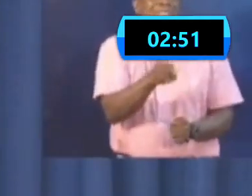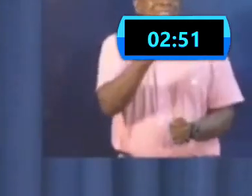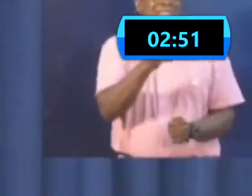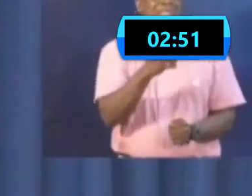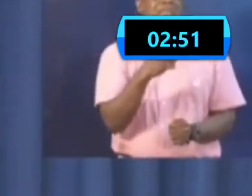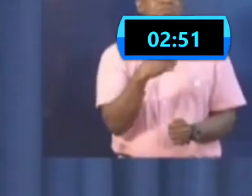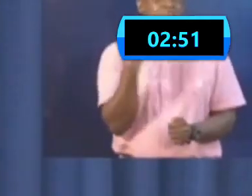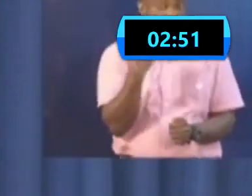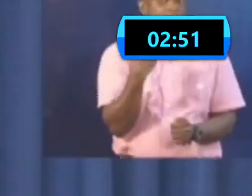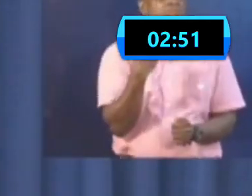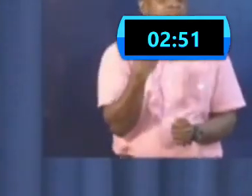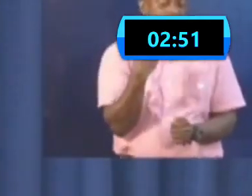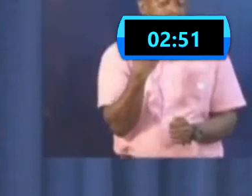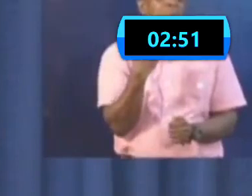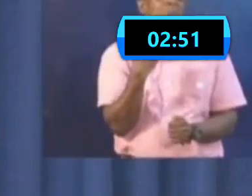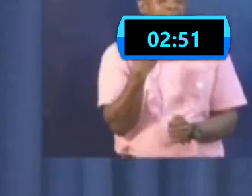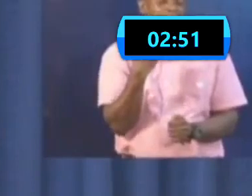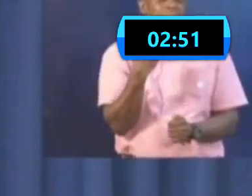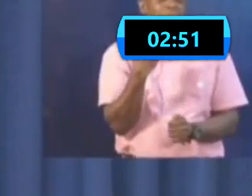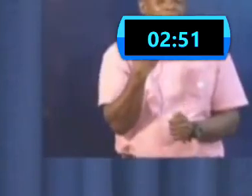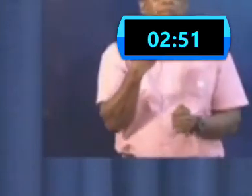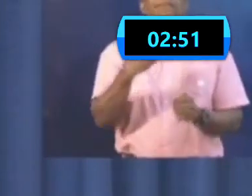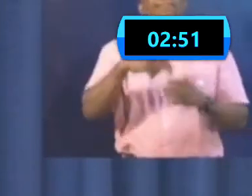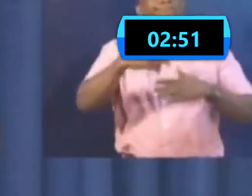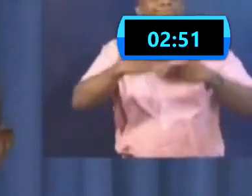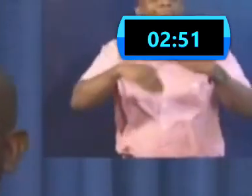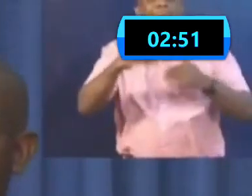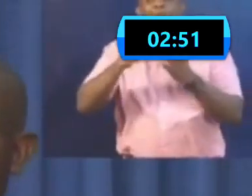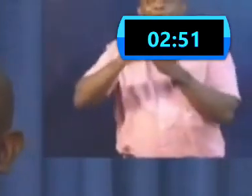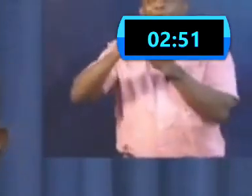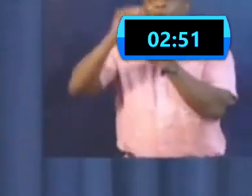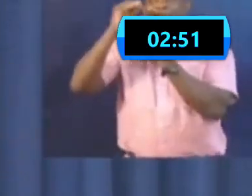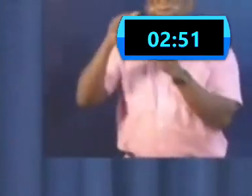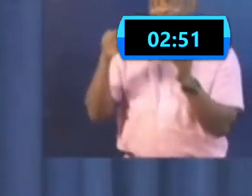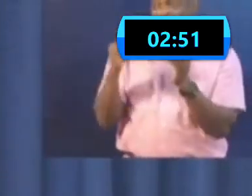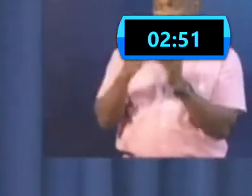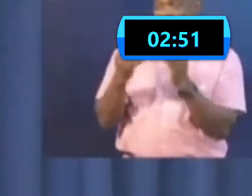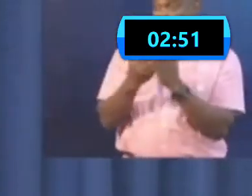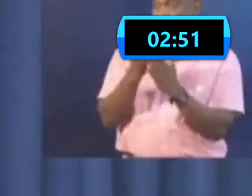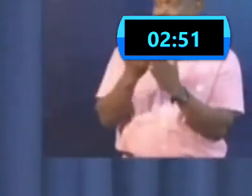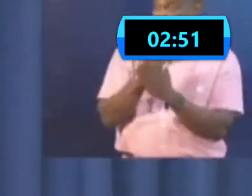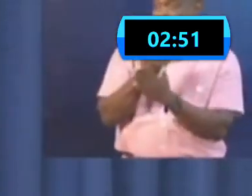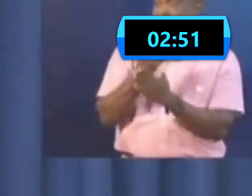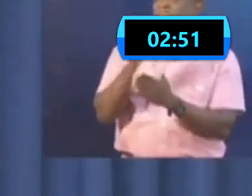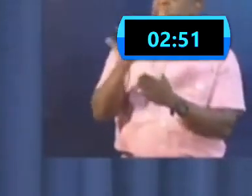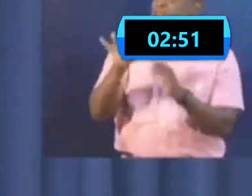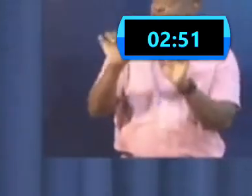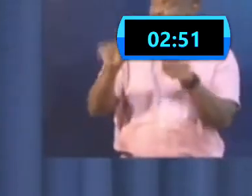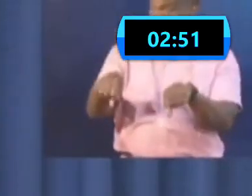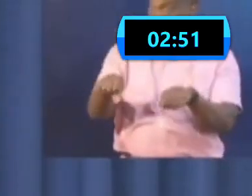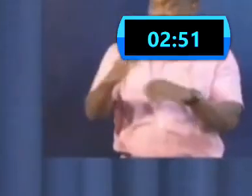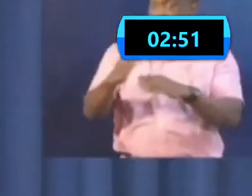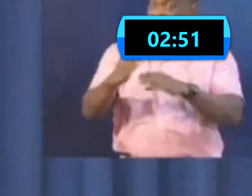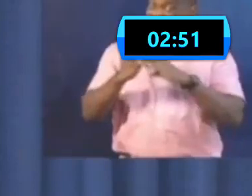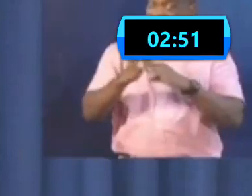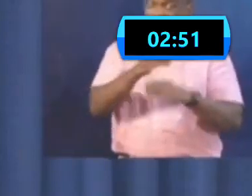mainly to the virus. Then later on, we discovered that if you can protect those people,